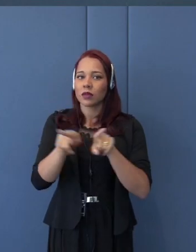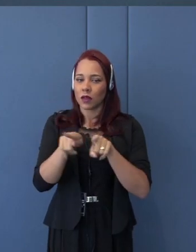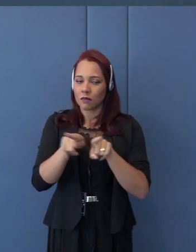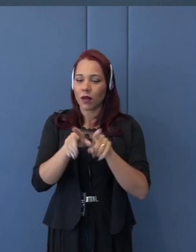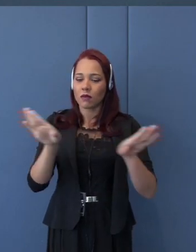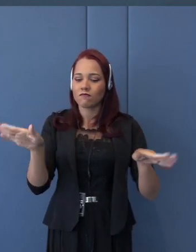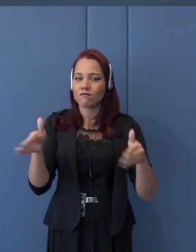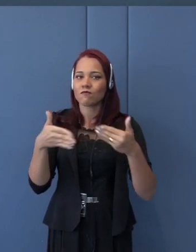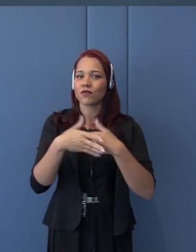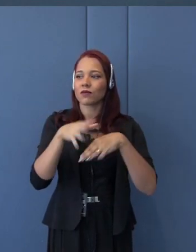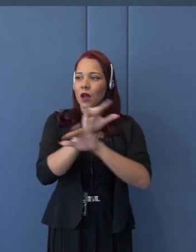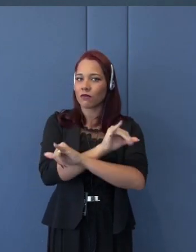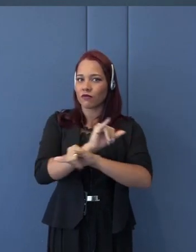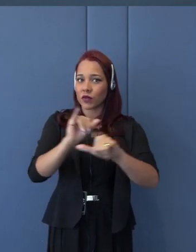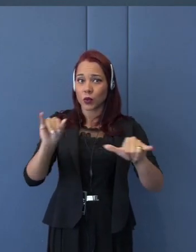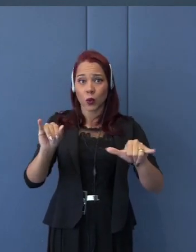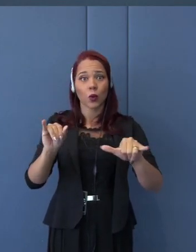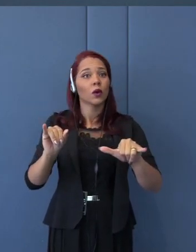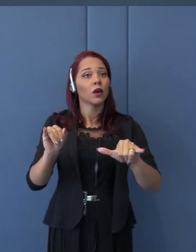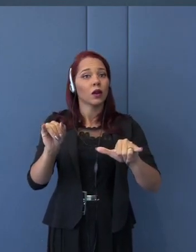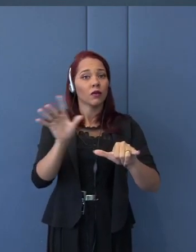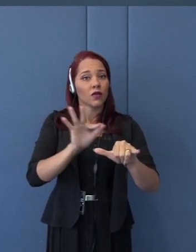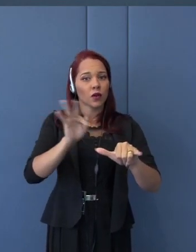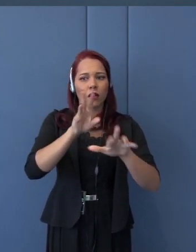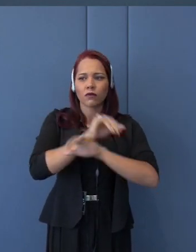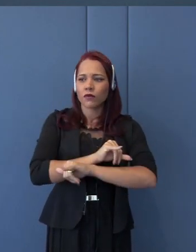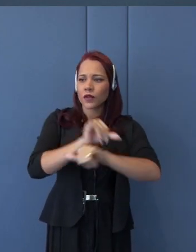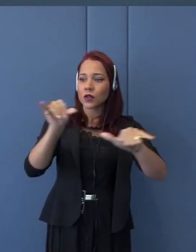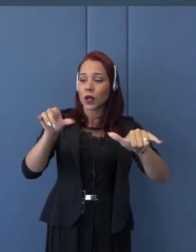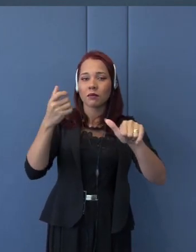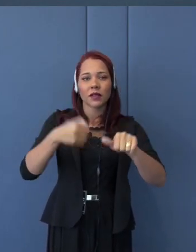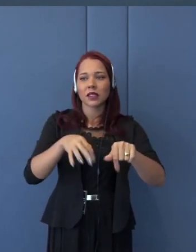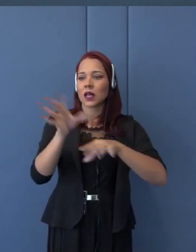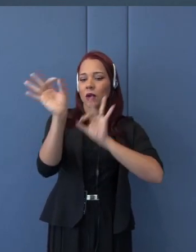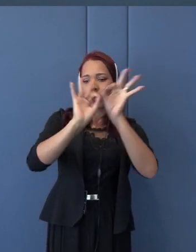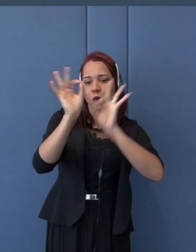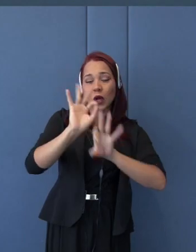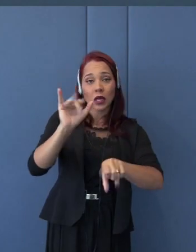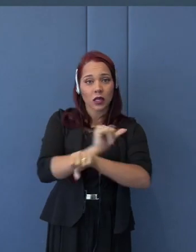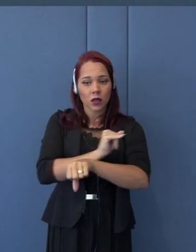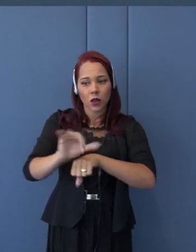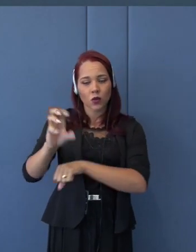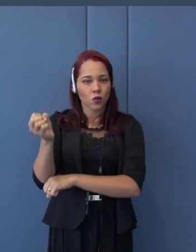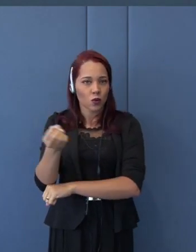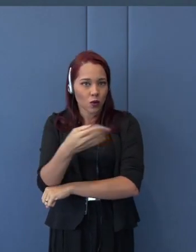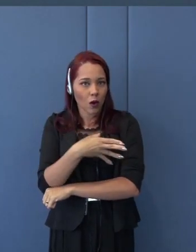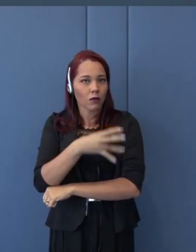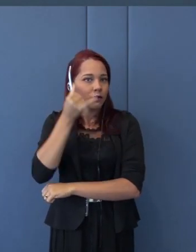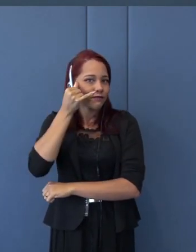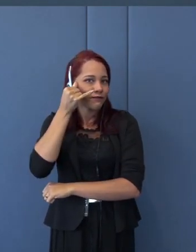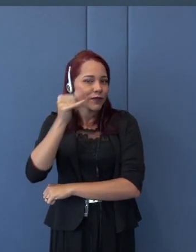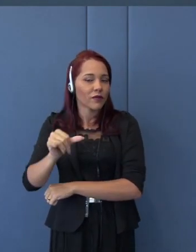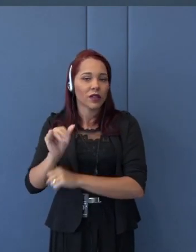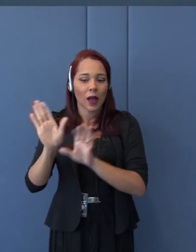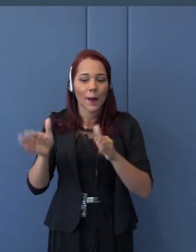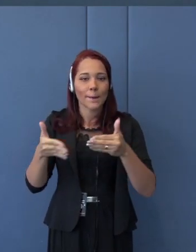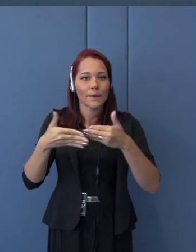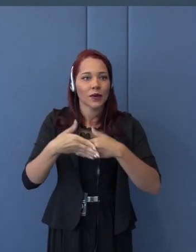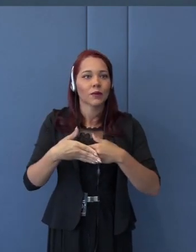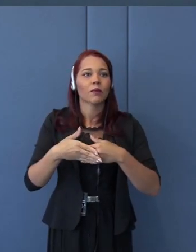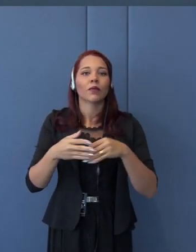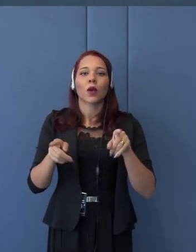they should refrain from having commencement ceremonies, graduation ceremonies. And,